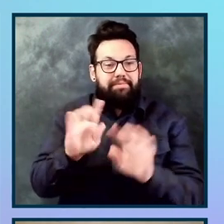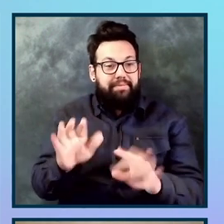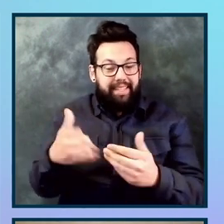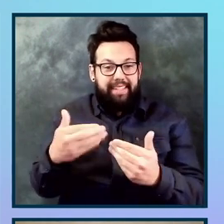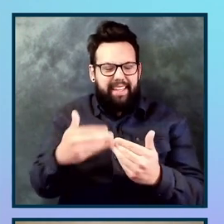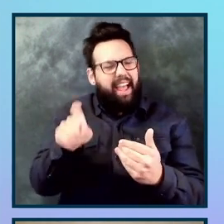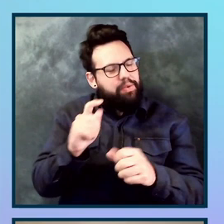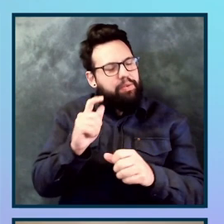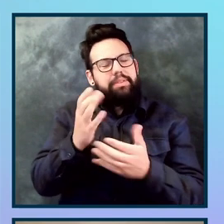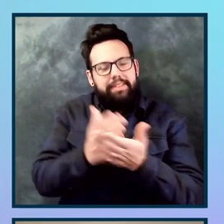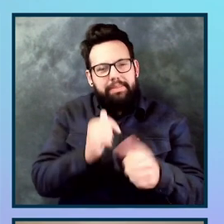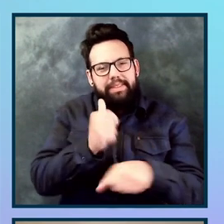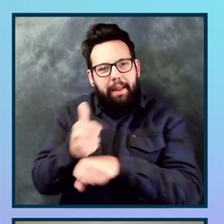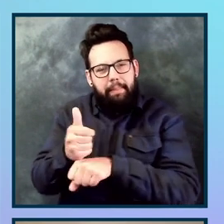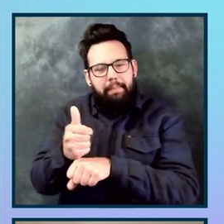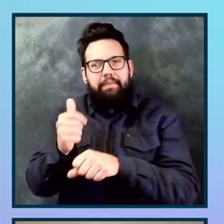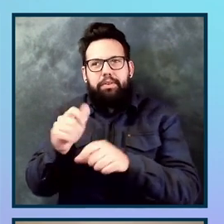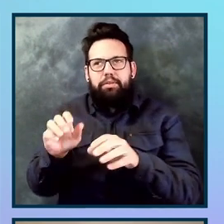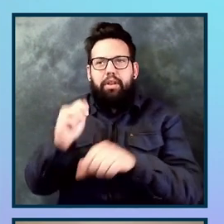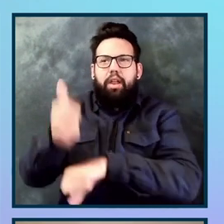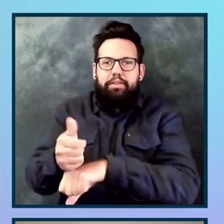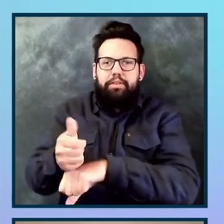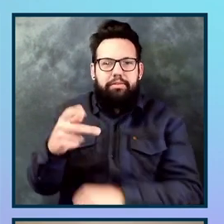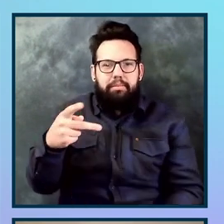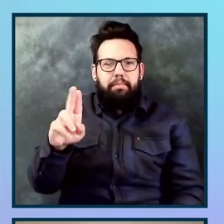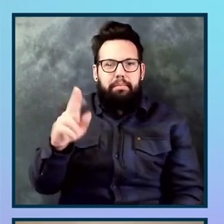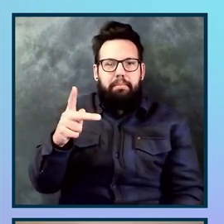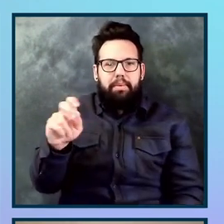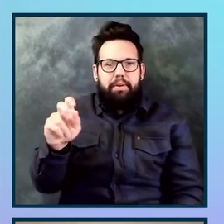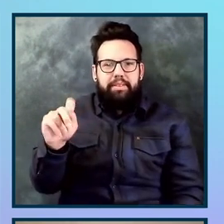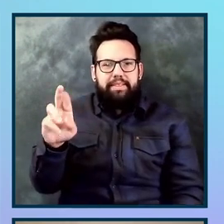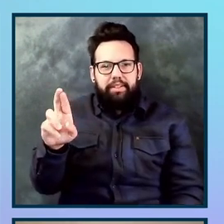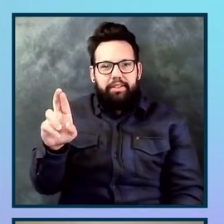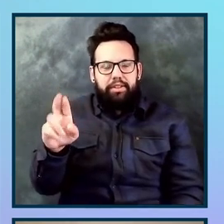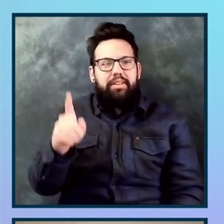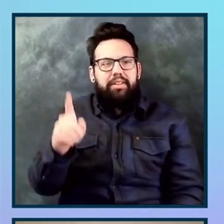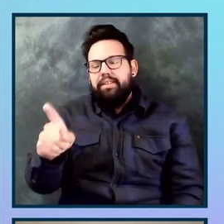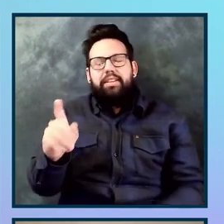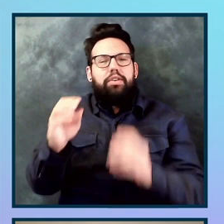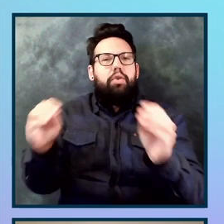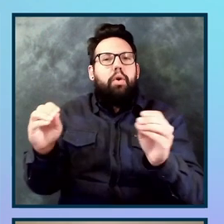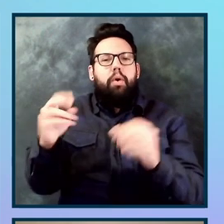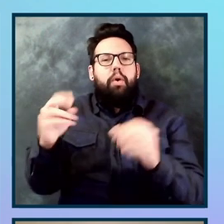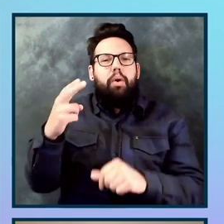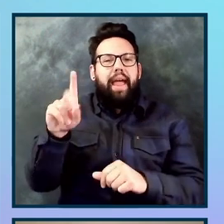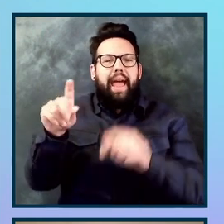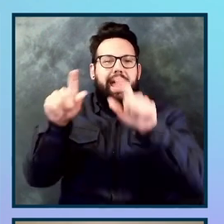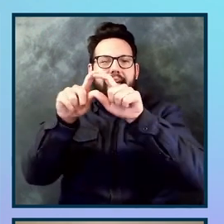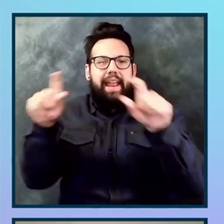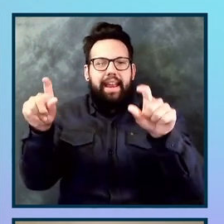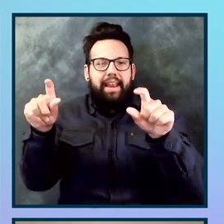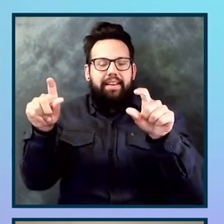things. You launch your Puppeteer browser. Puppeteer, sorry, is a, um, a headless Chromium browser, basically where you can do, uh, testing where your apps